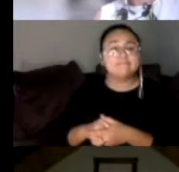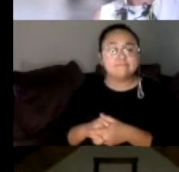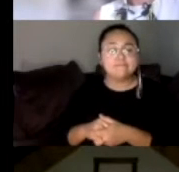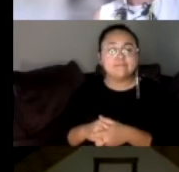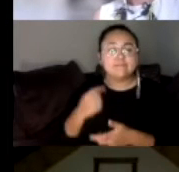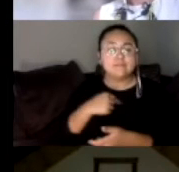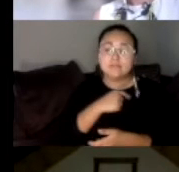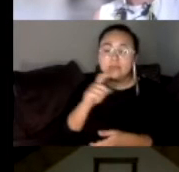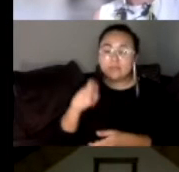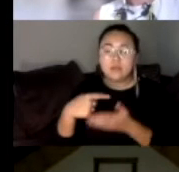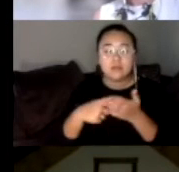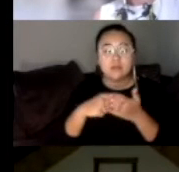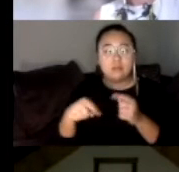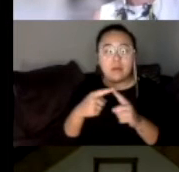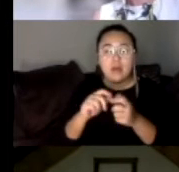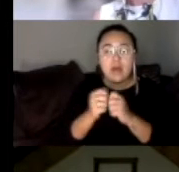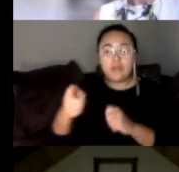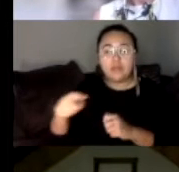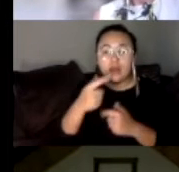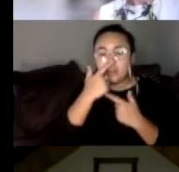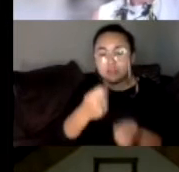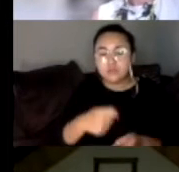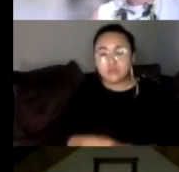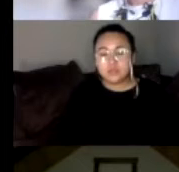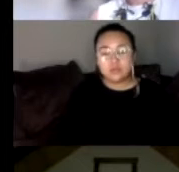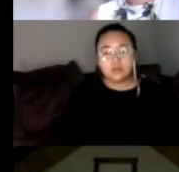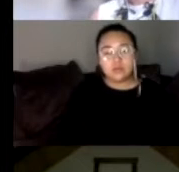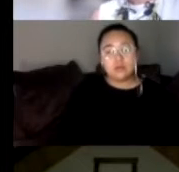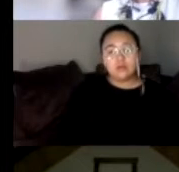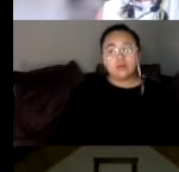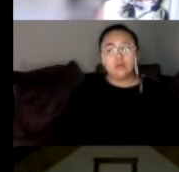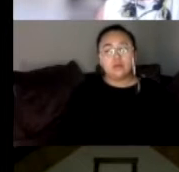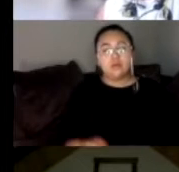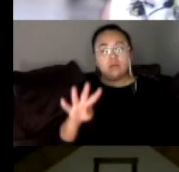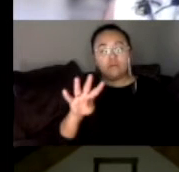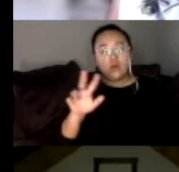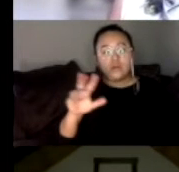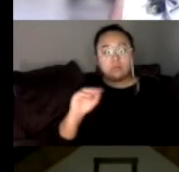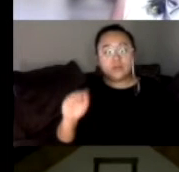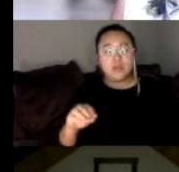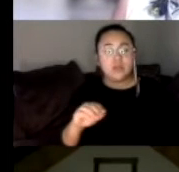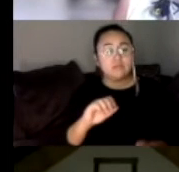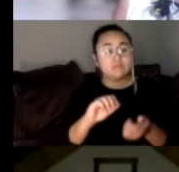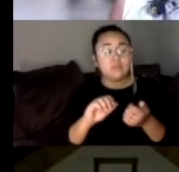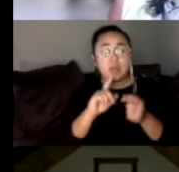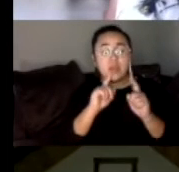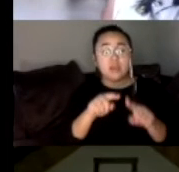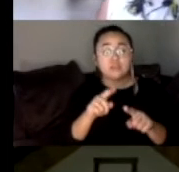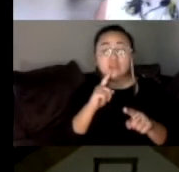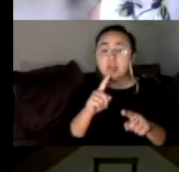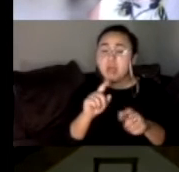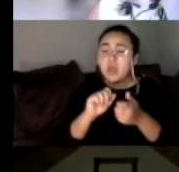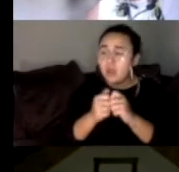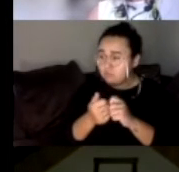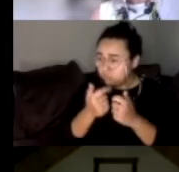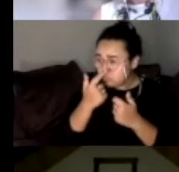about how they're interested. So 43% answered the question, how interested are you in this, in this recall,